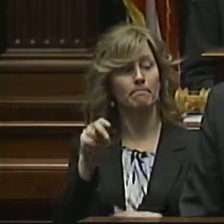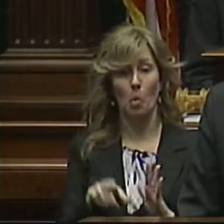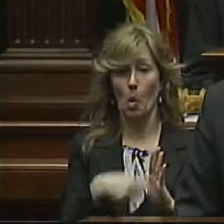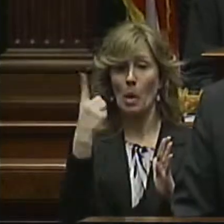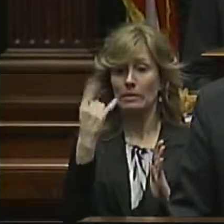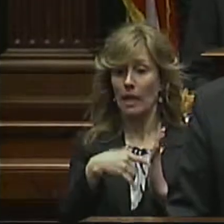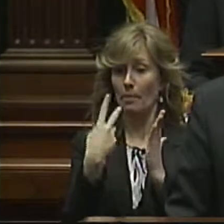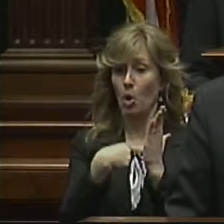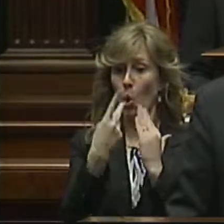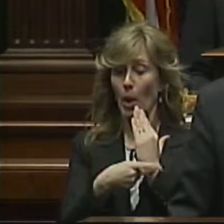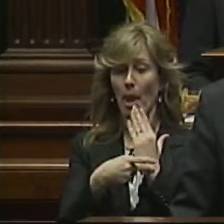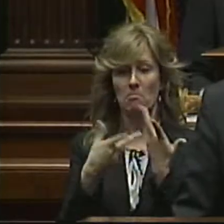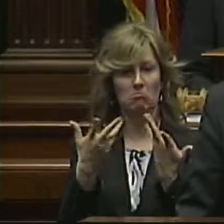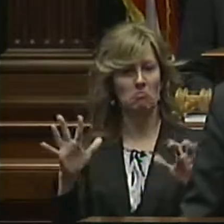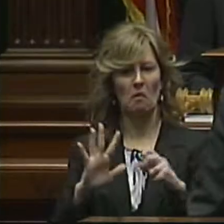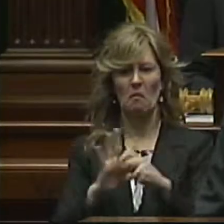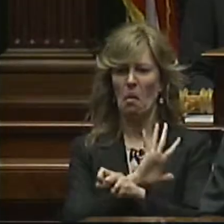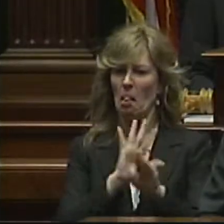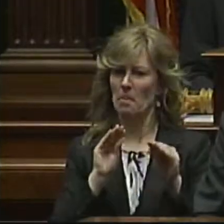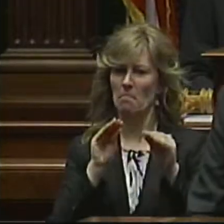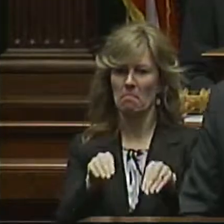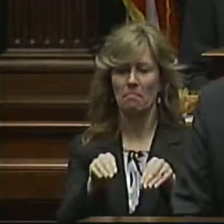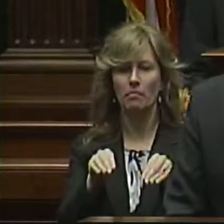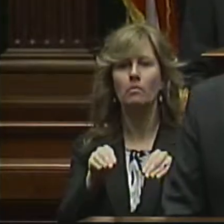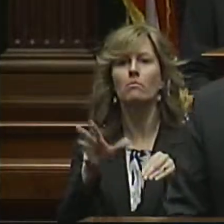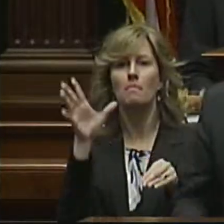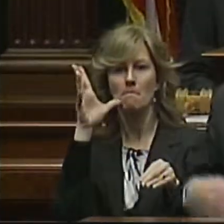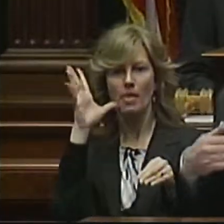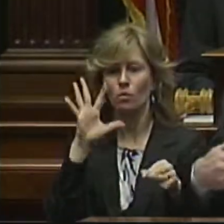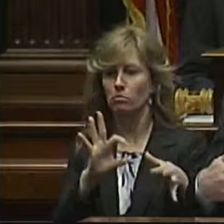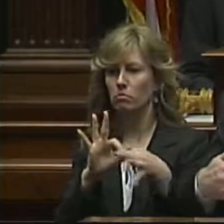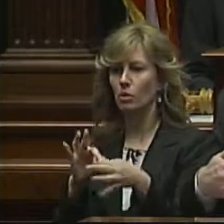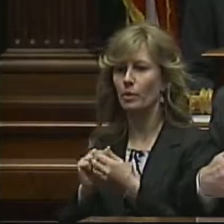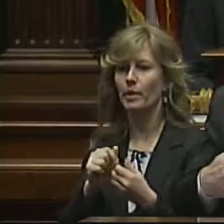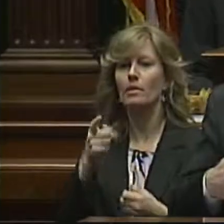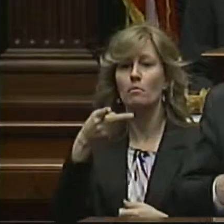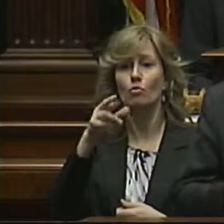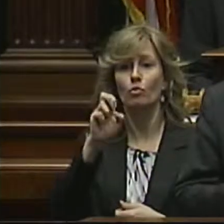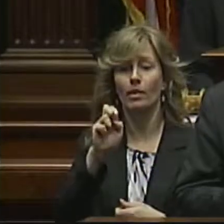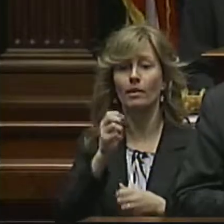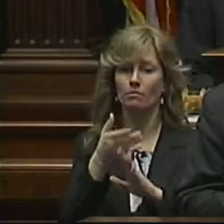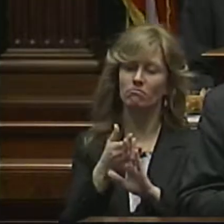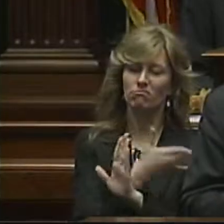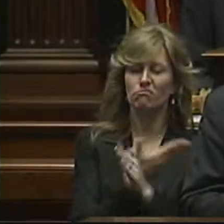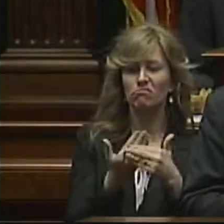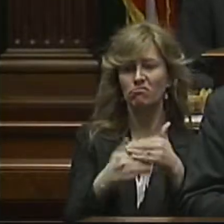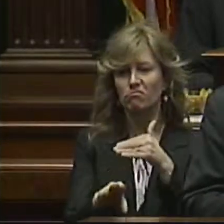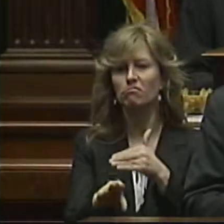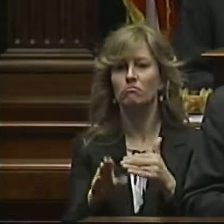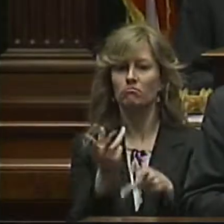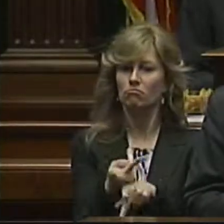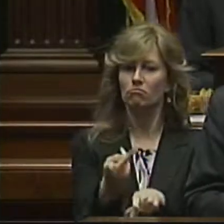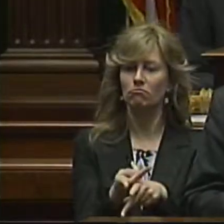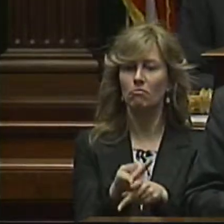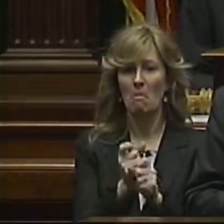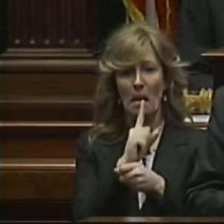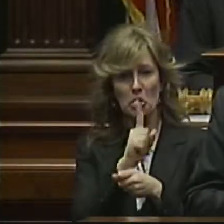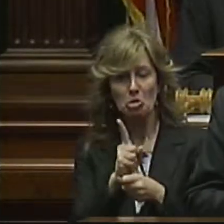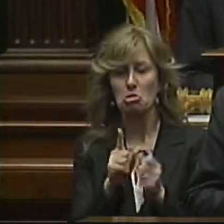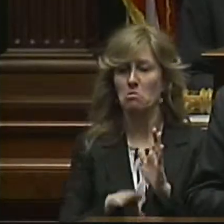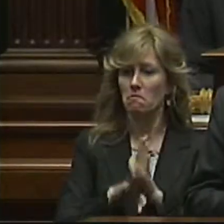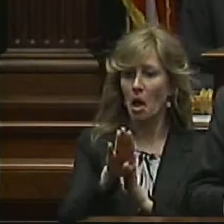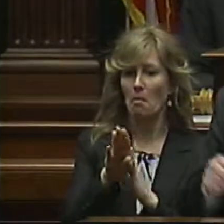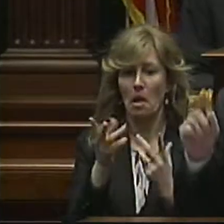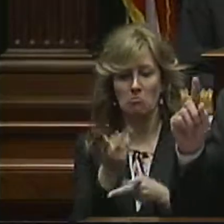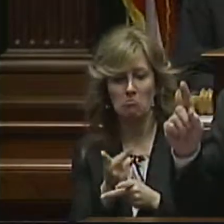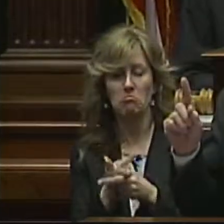initiative is fully implemented, mothers will be connected with prenatal care to ensure the healthy birth and development of their children.